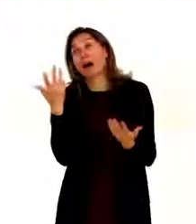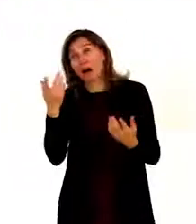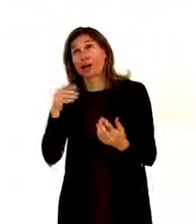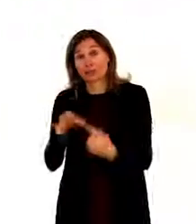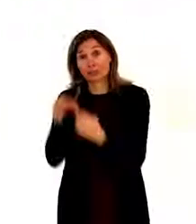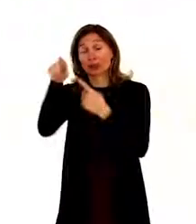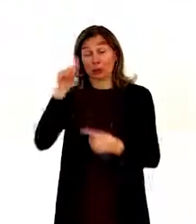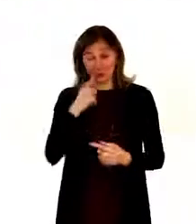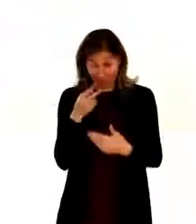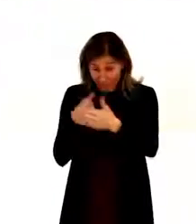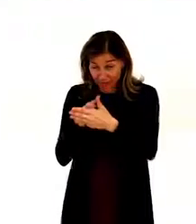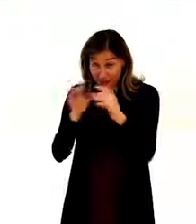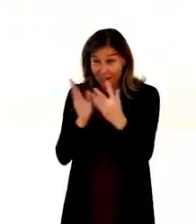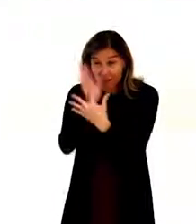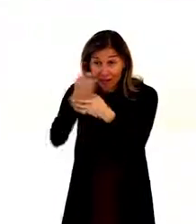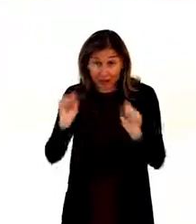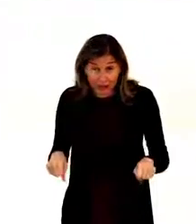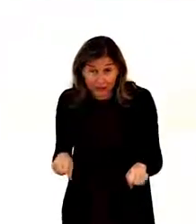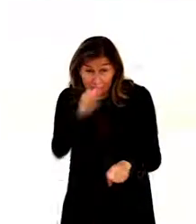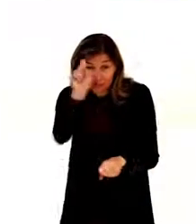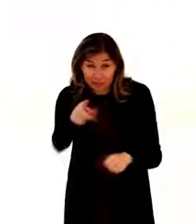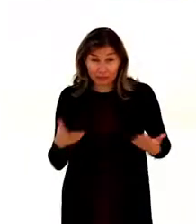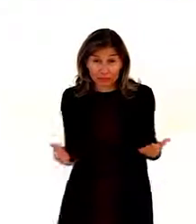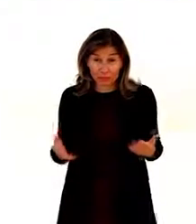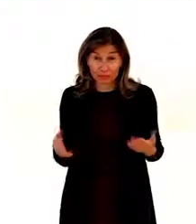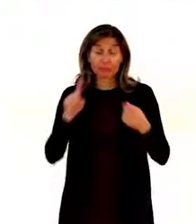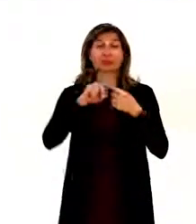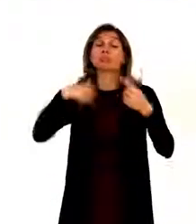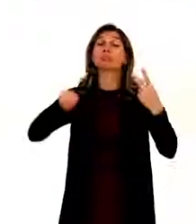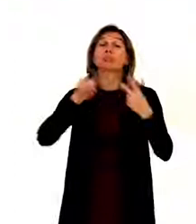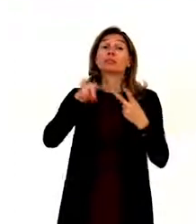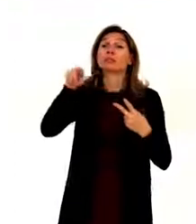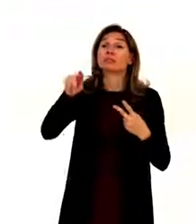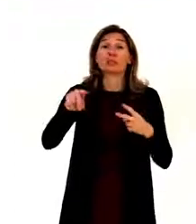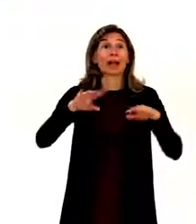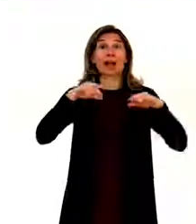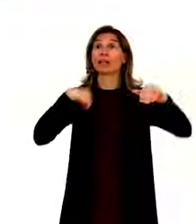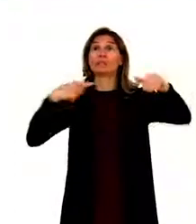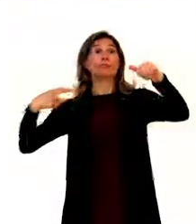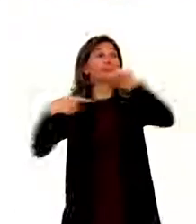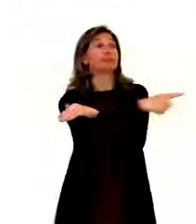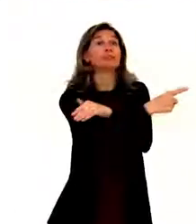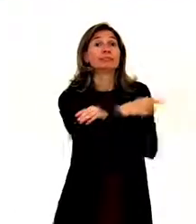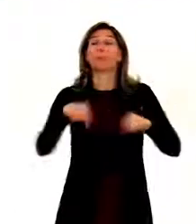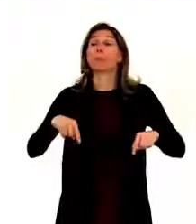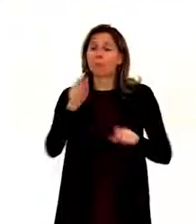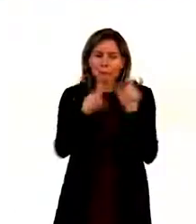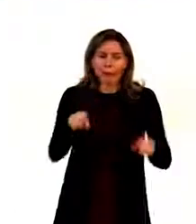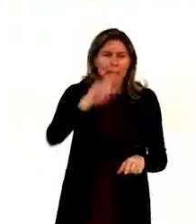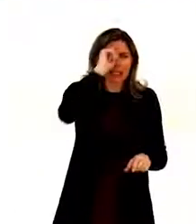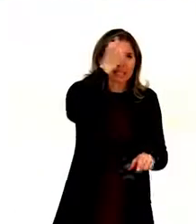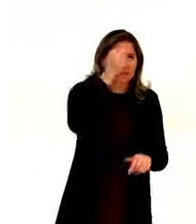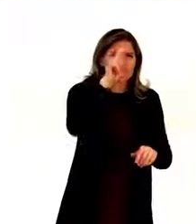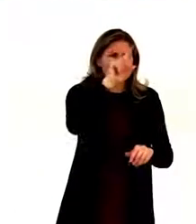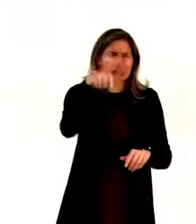persons? Are the information about evacuation procedures understandable to persons with intellectual